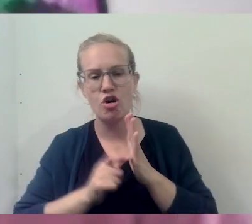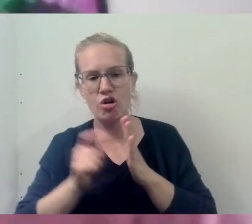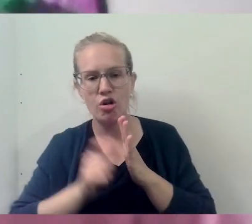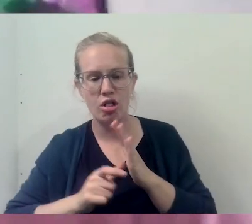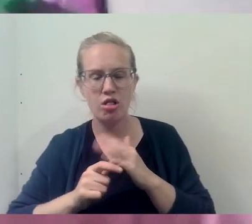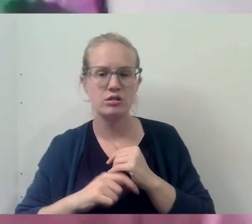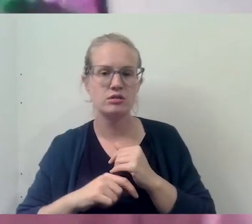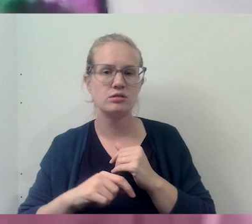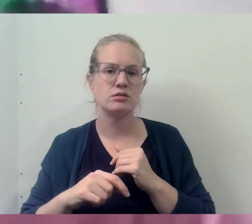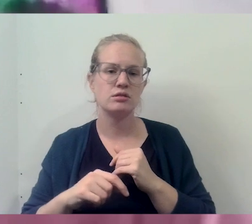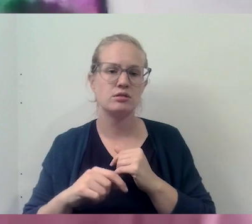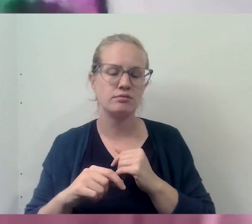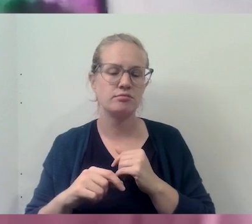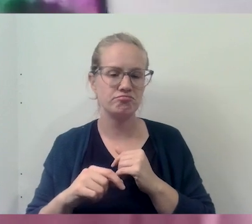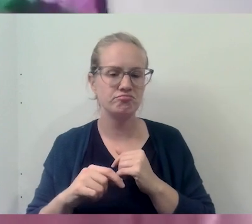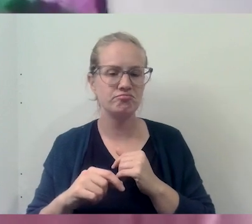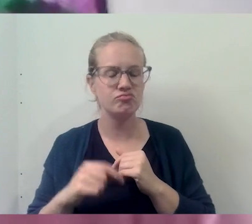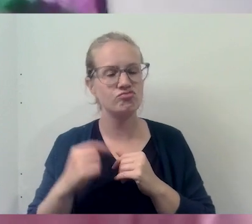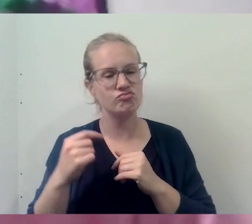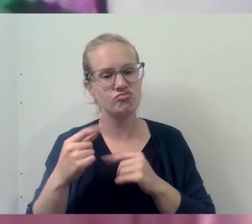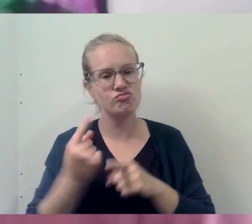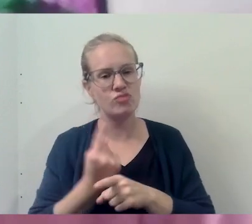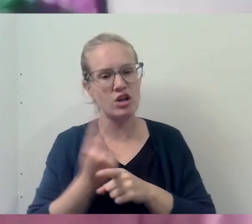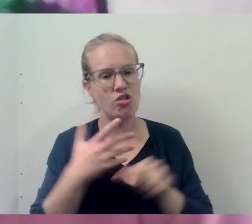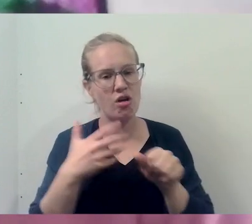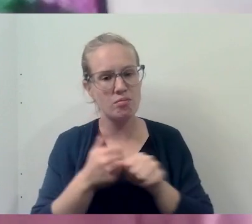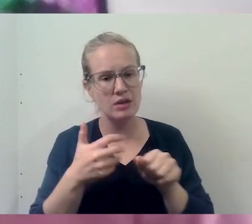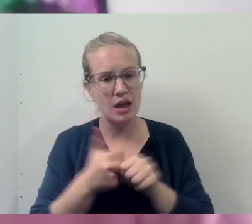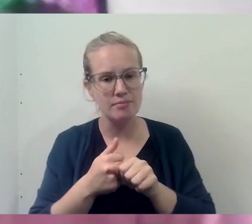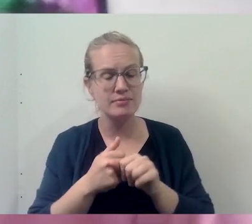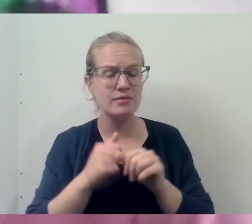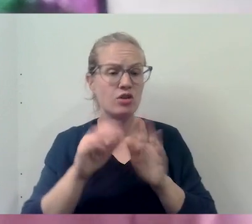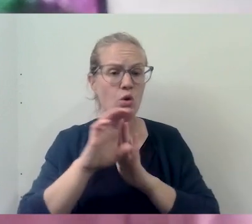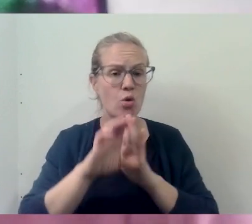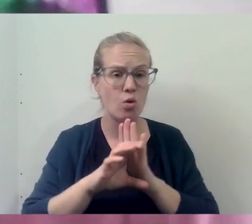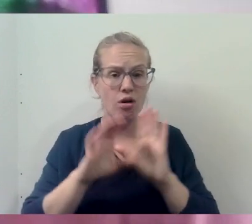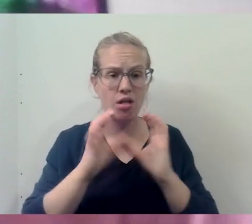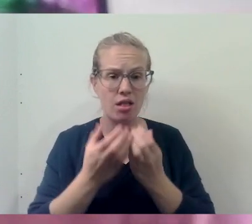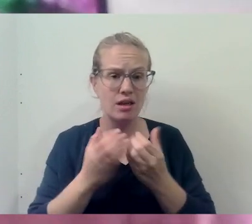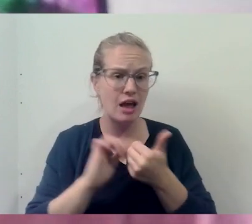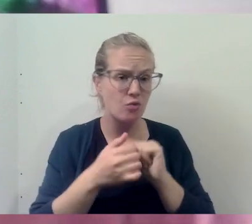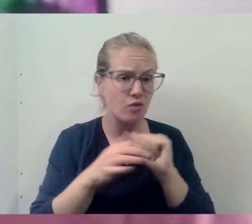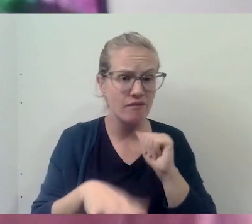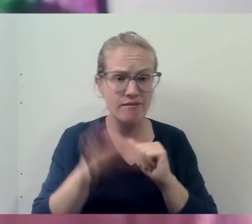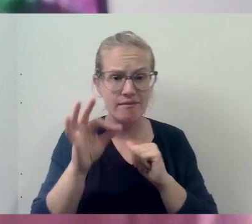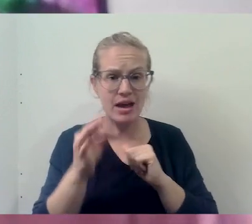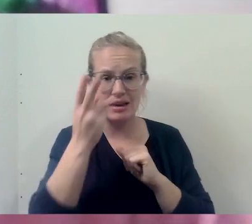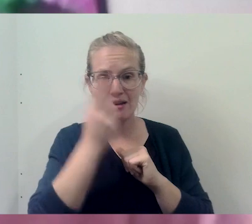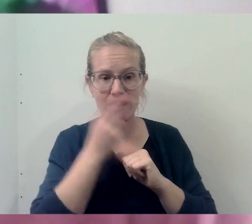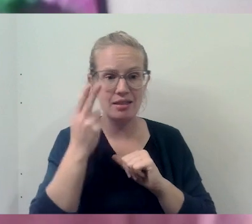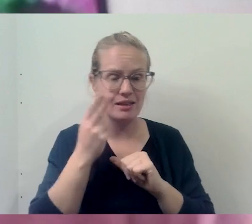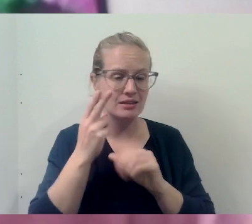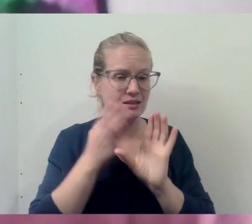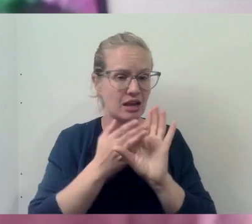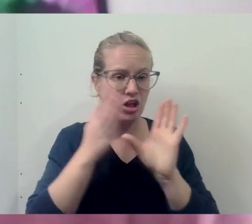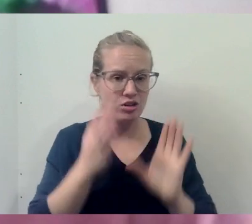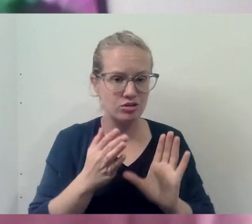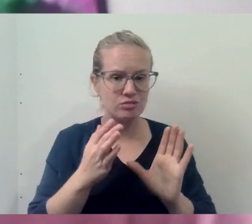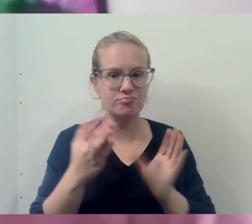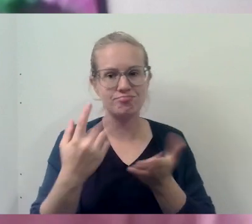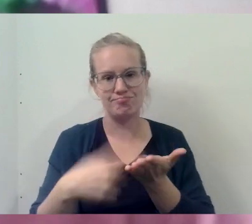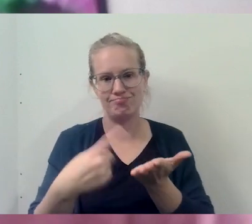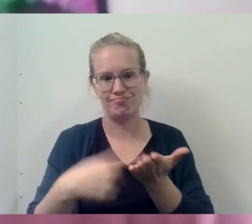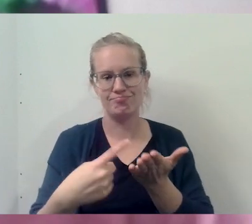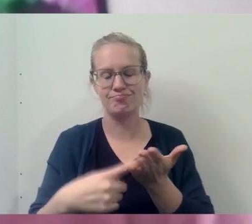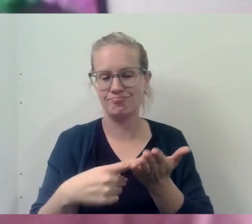um, and, uh, kind of regular updates. even have courses on how to find a Catholic psychologist. So they cover